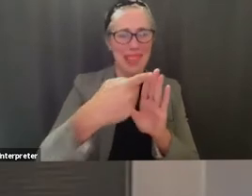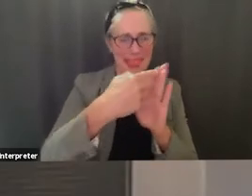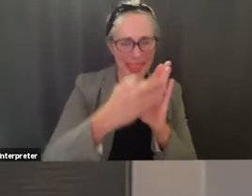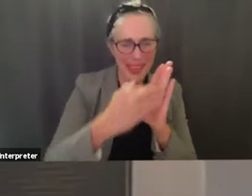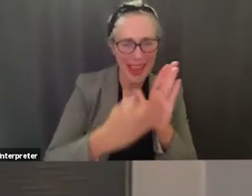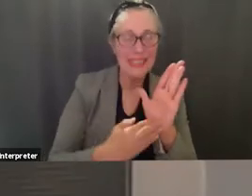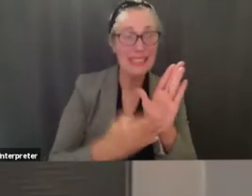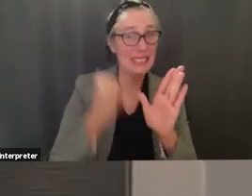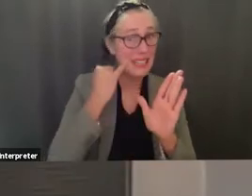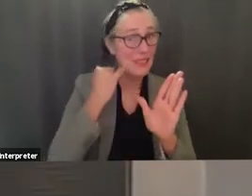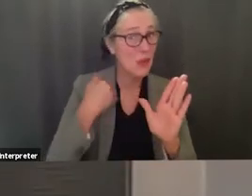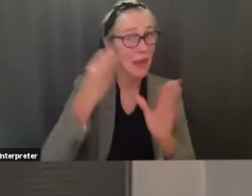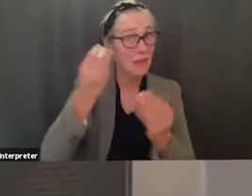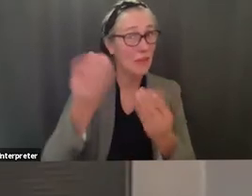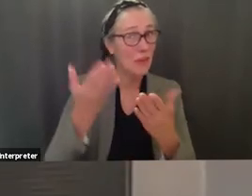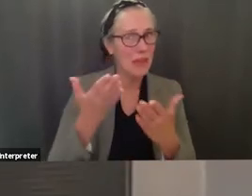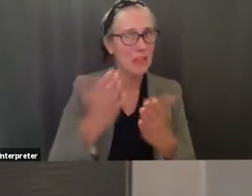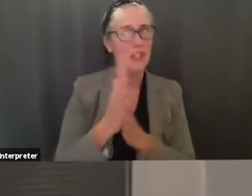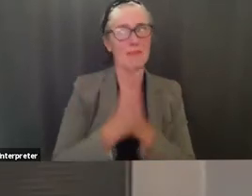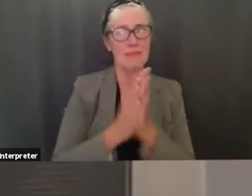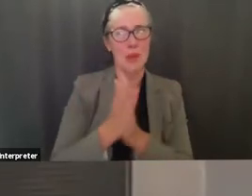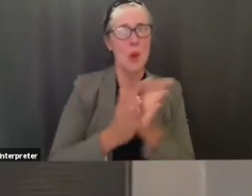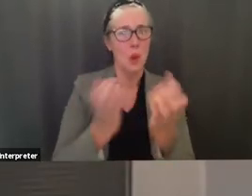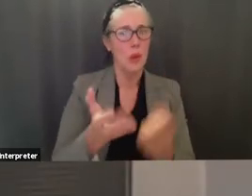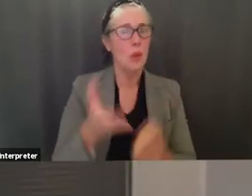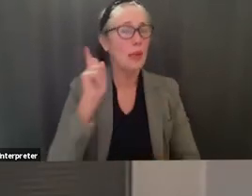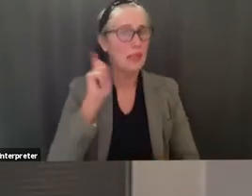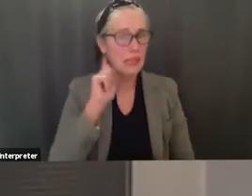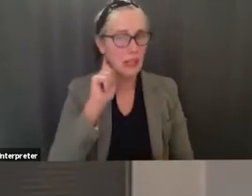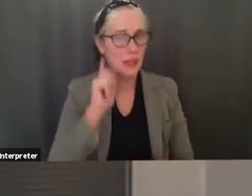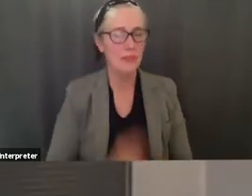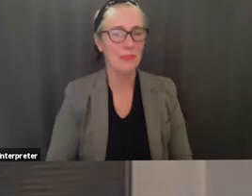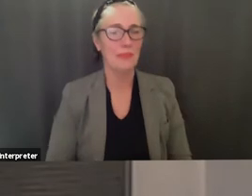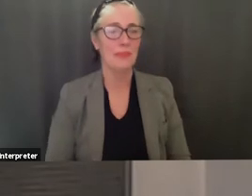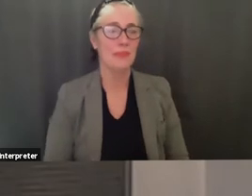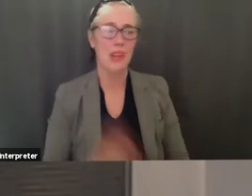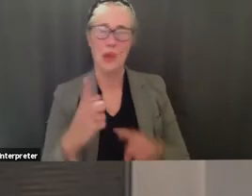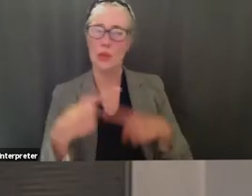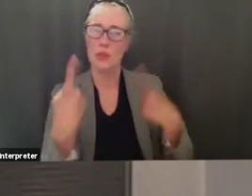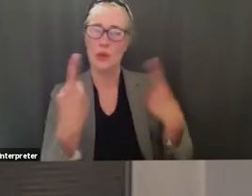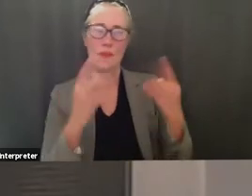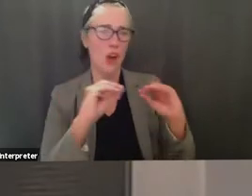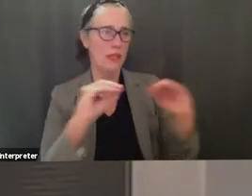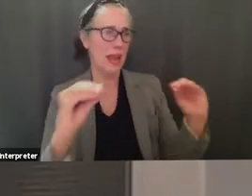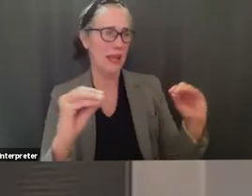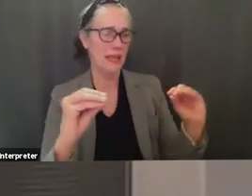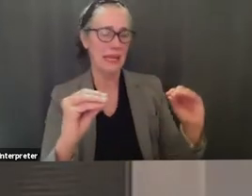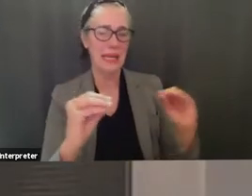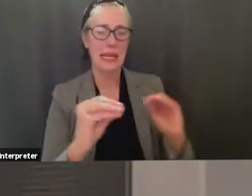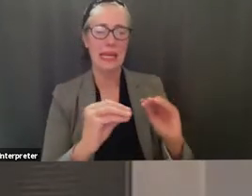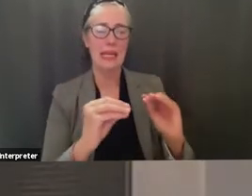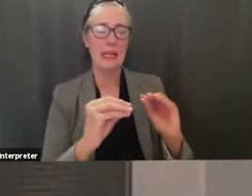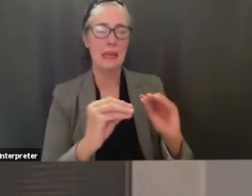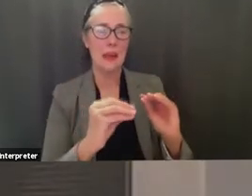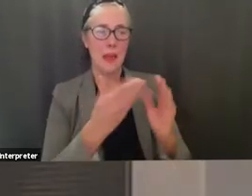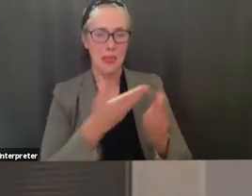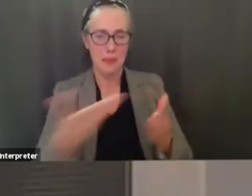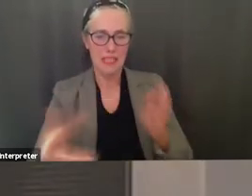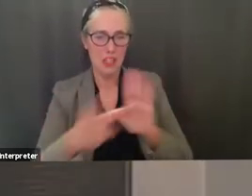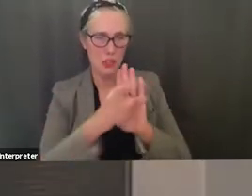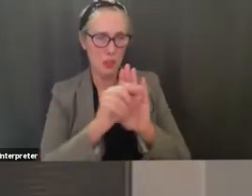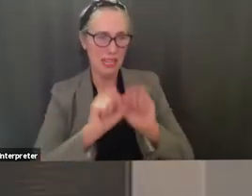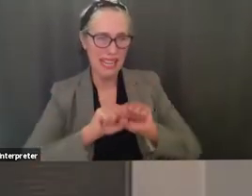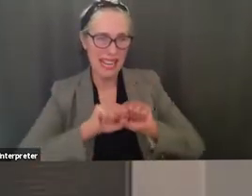hearing that right there was none as of in fact in the materials that came out on july 12th they